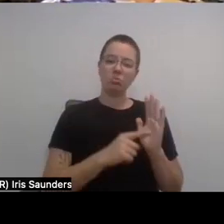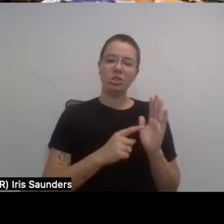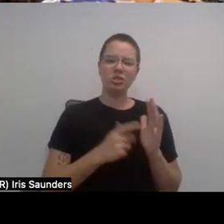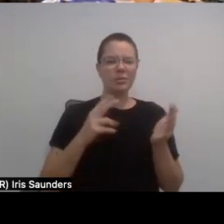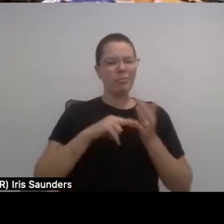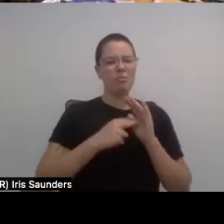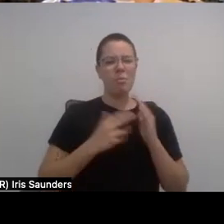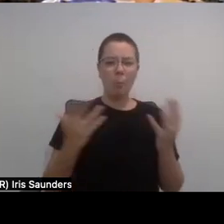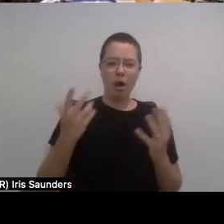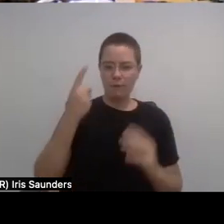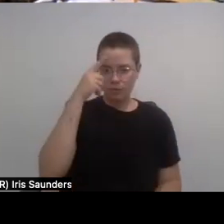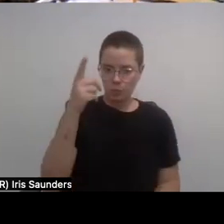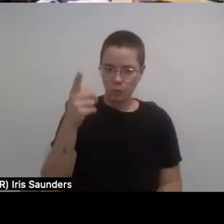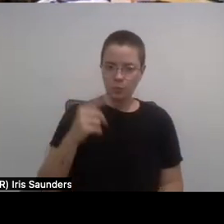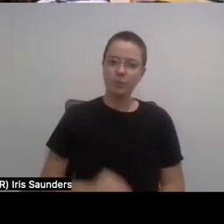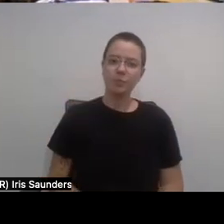mean to you?